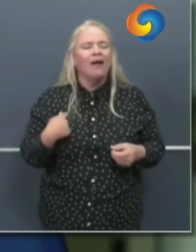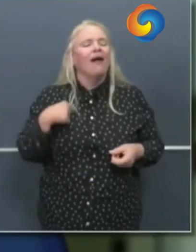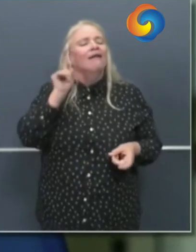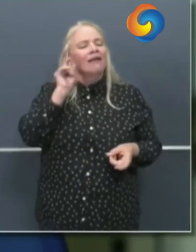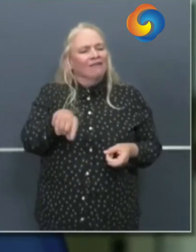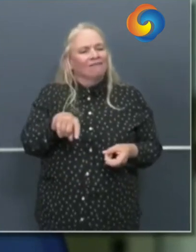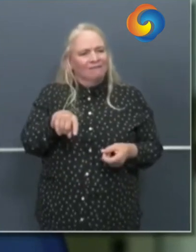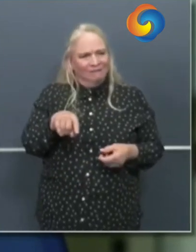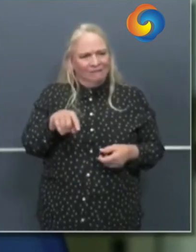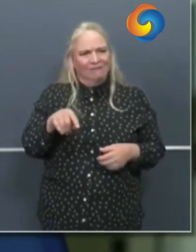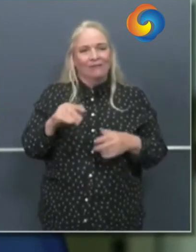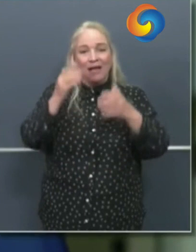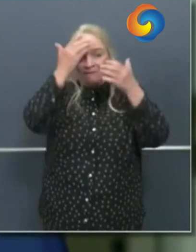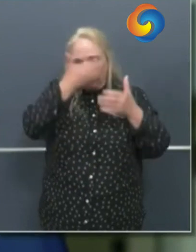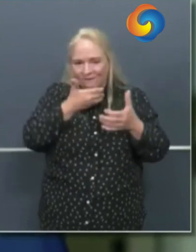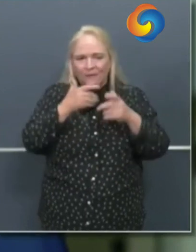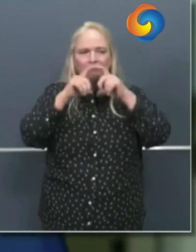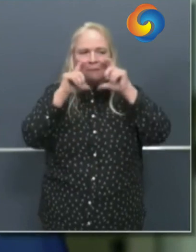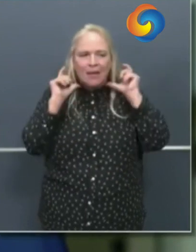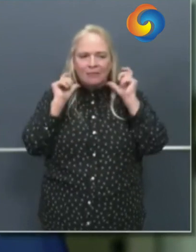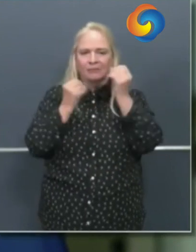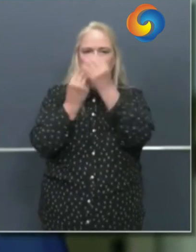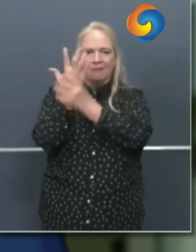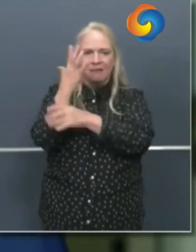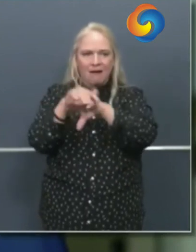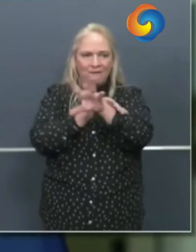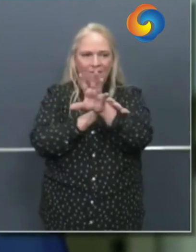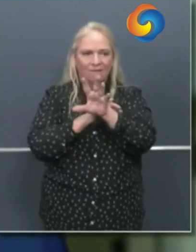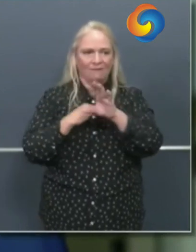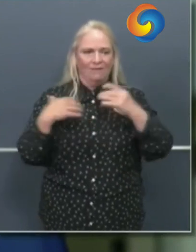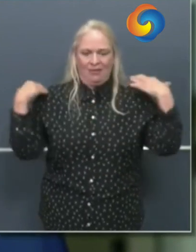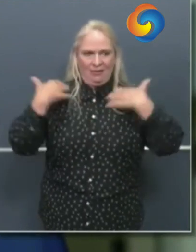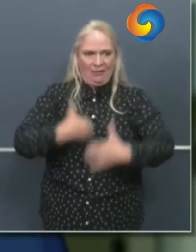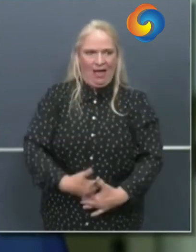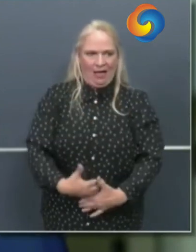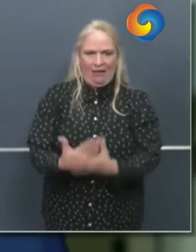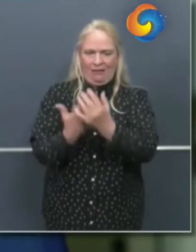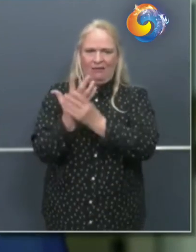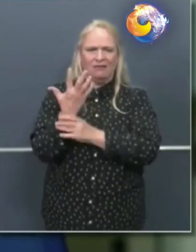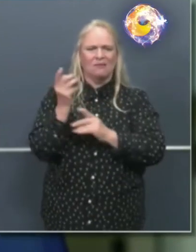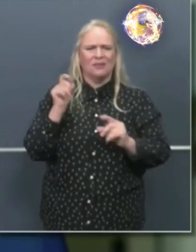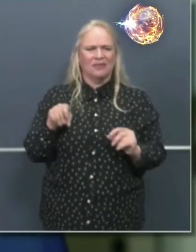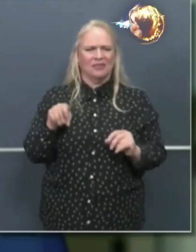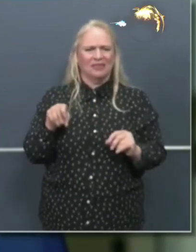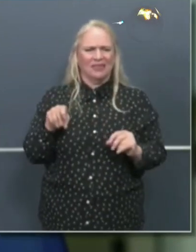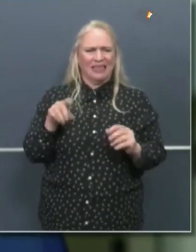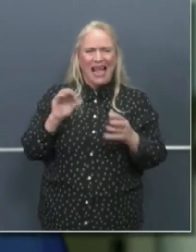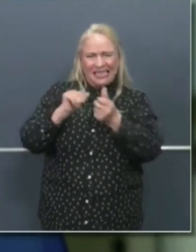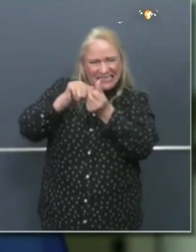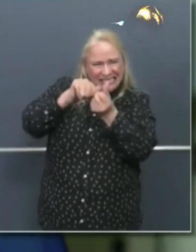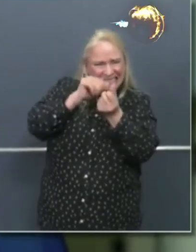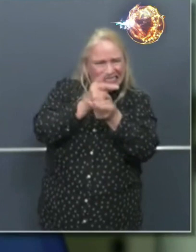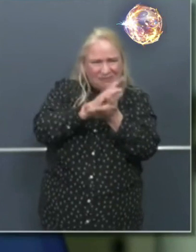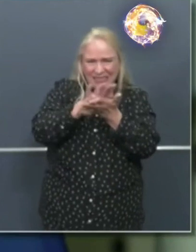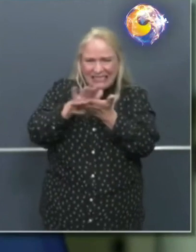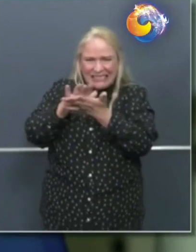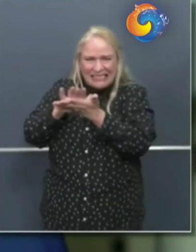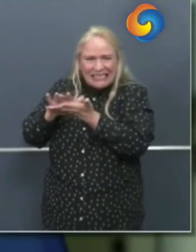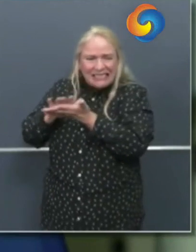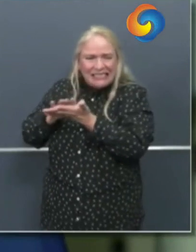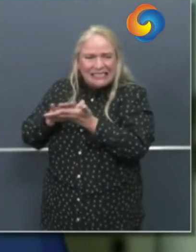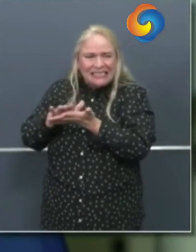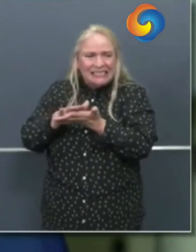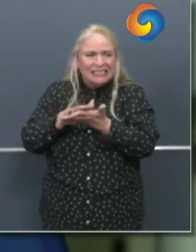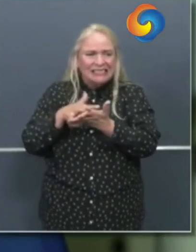masks gloves and gowns and the like deep sanitation and other procurement which is